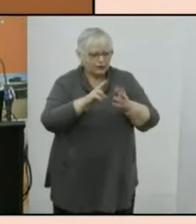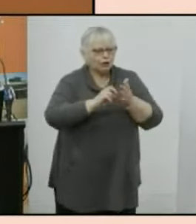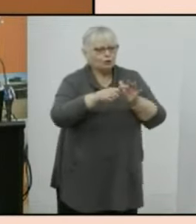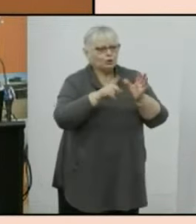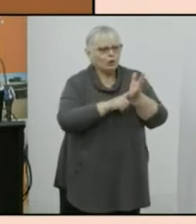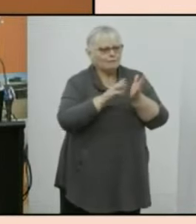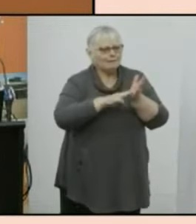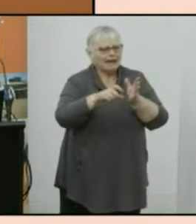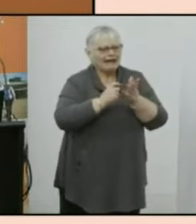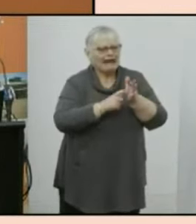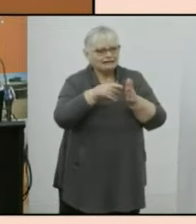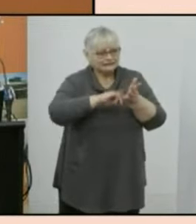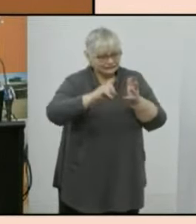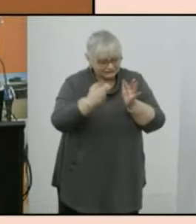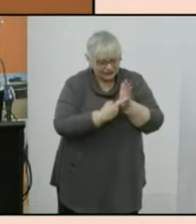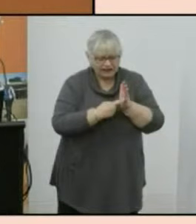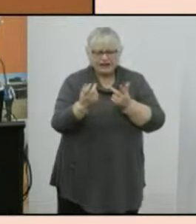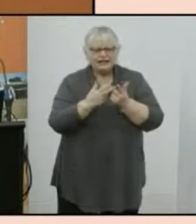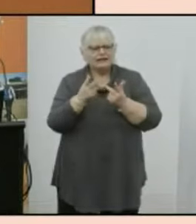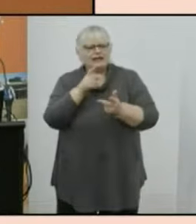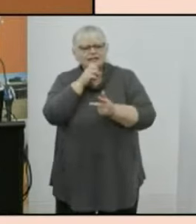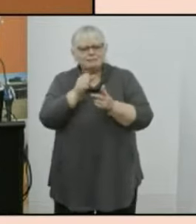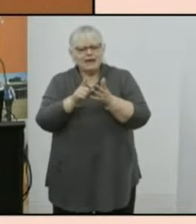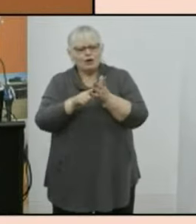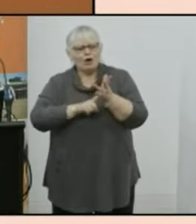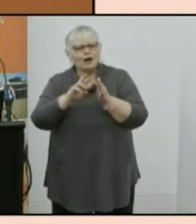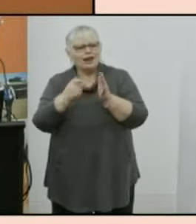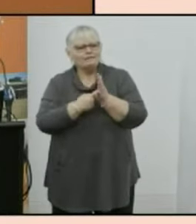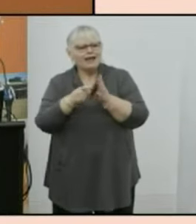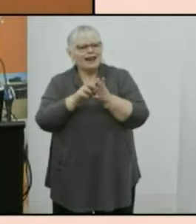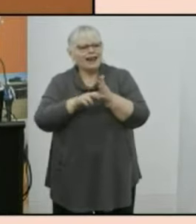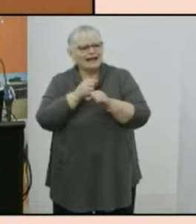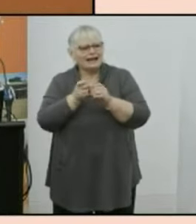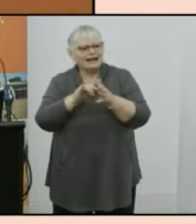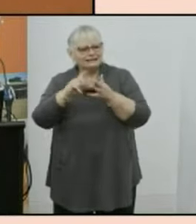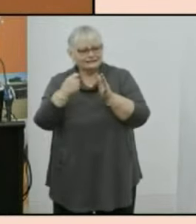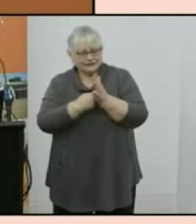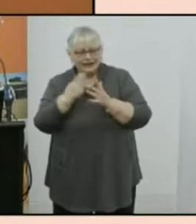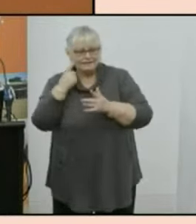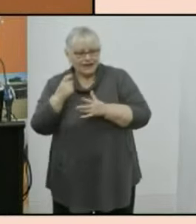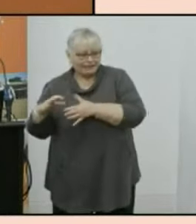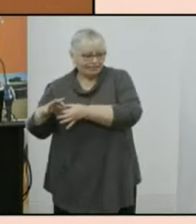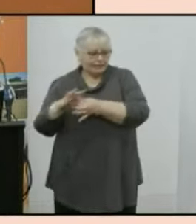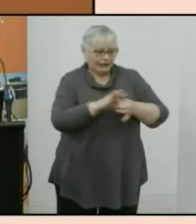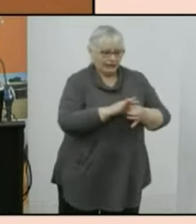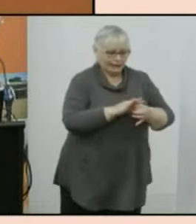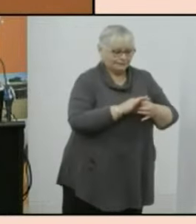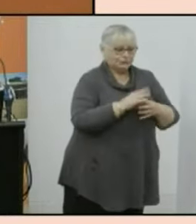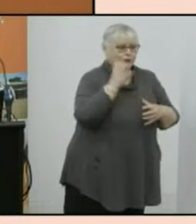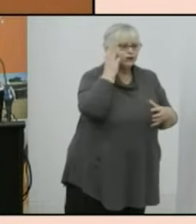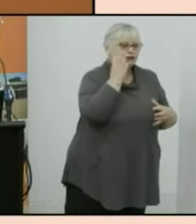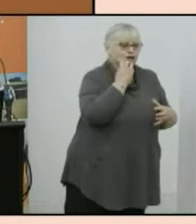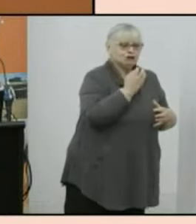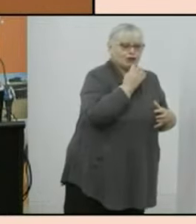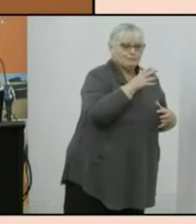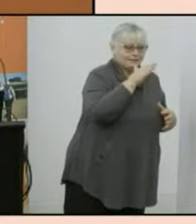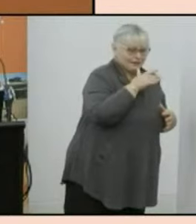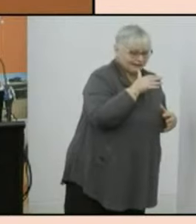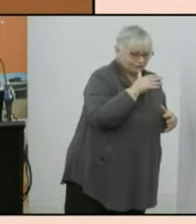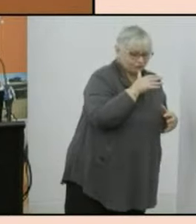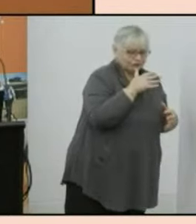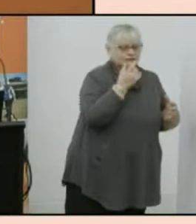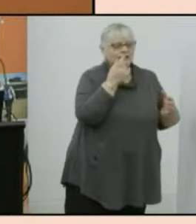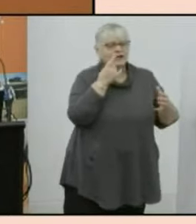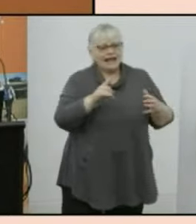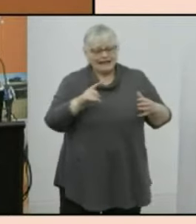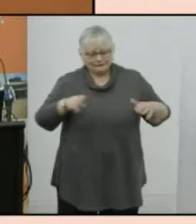greg and statistician oliver lancaster led to the discovery of the link between rebella and congenital problems in